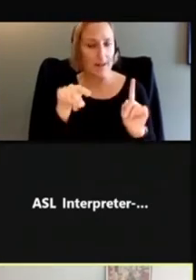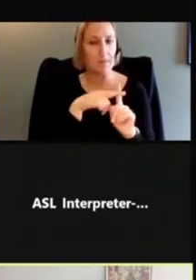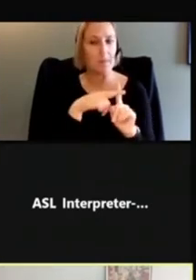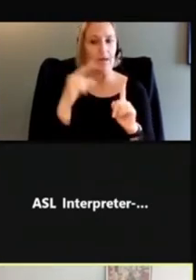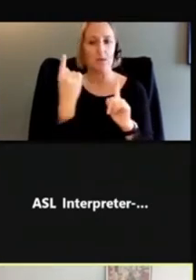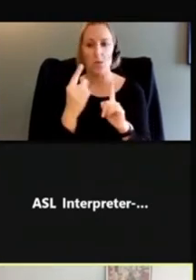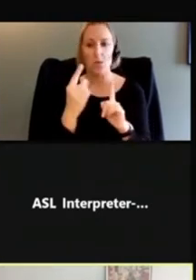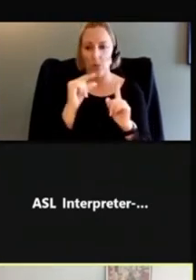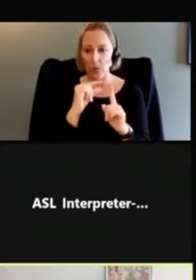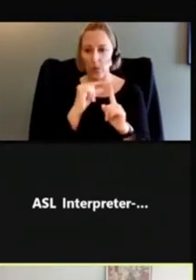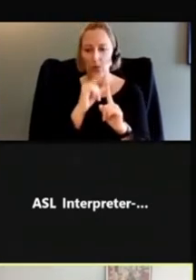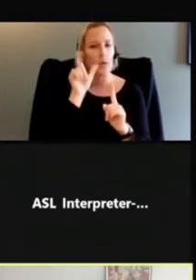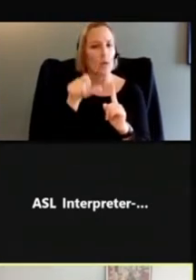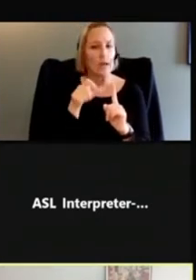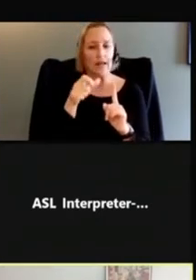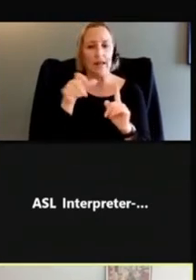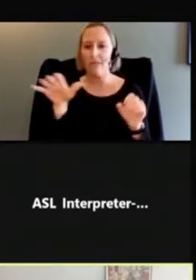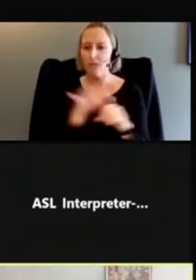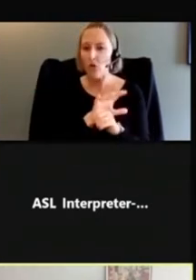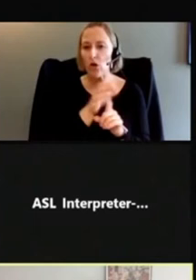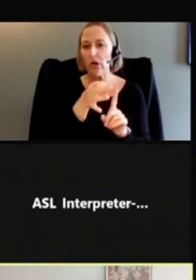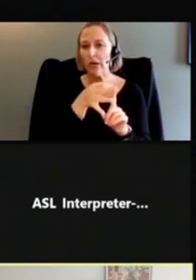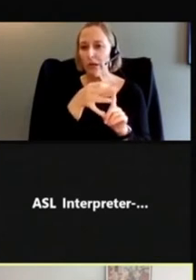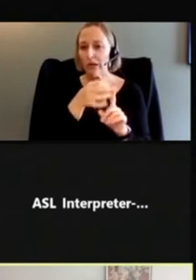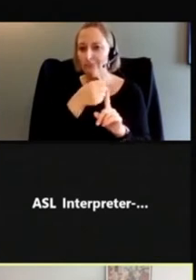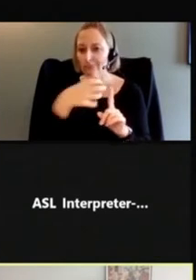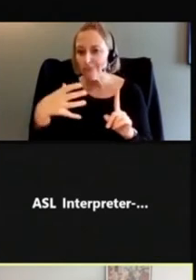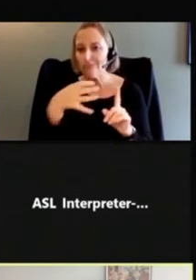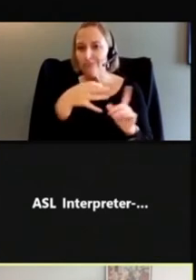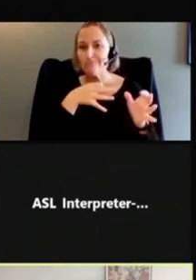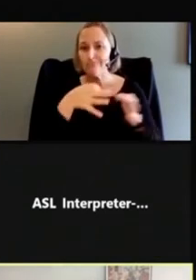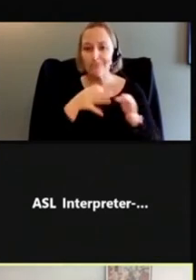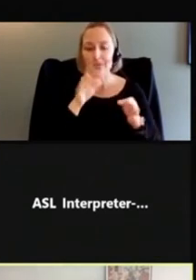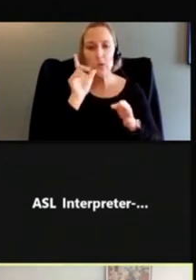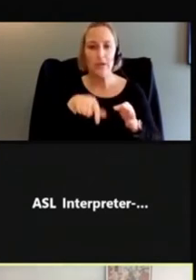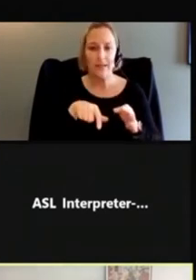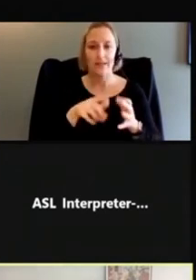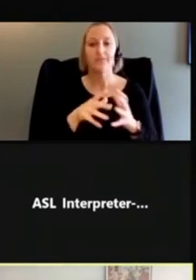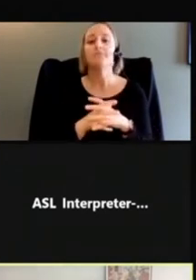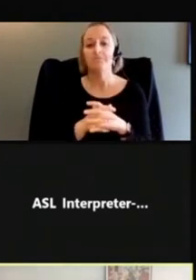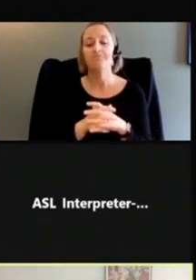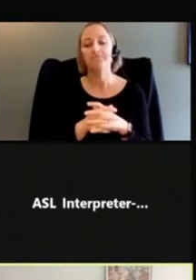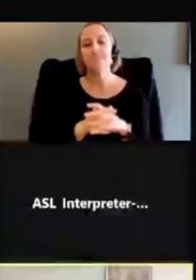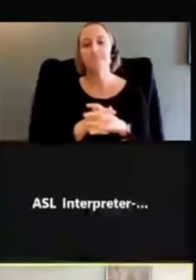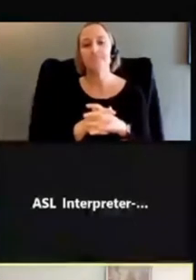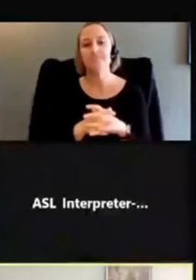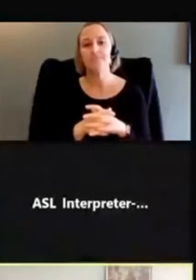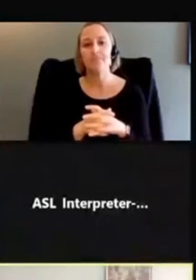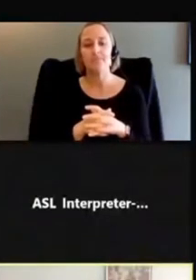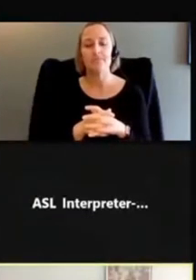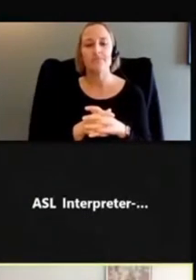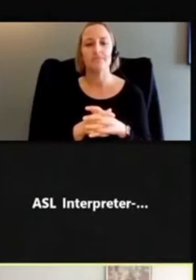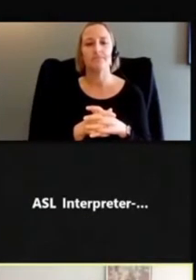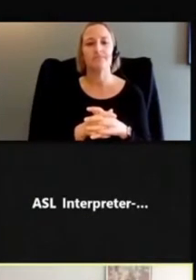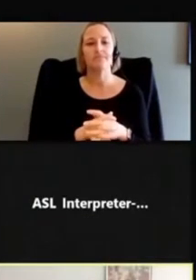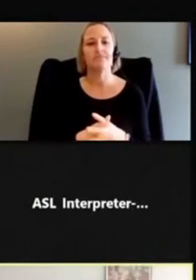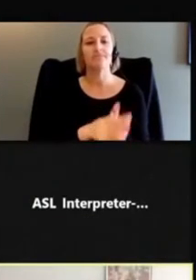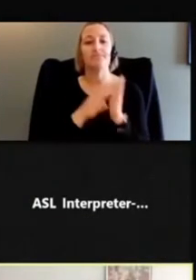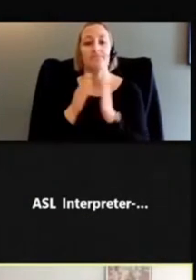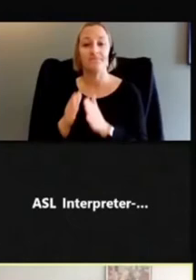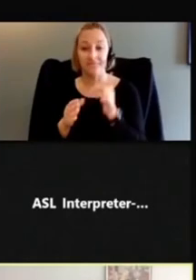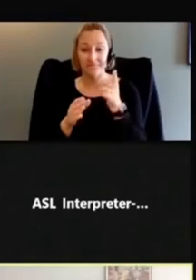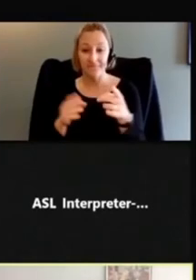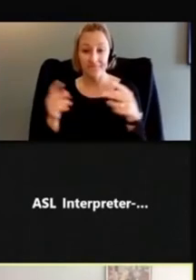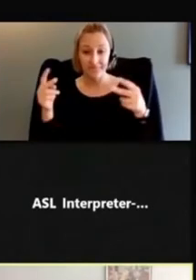need any other text explanation to be able to get the idea of what you need to do from that sign. And on this slide,